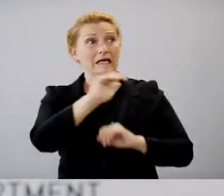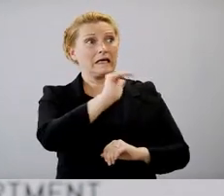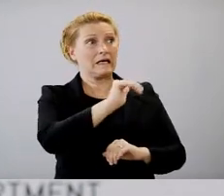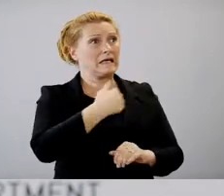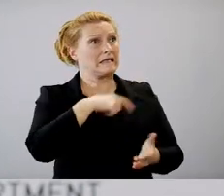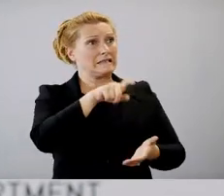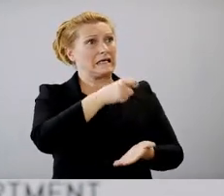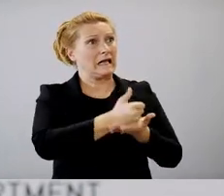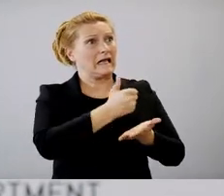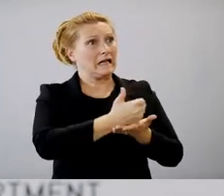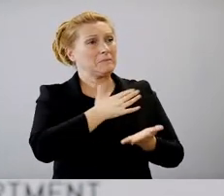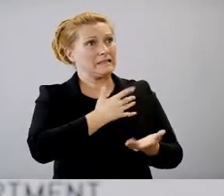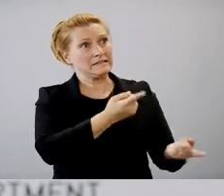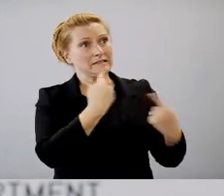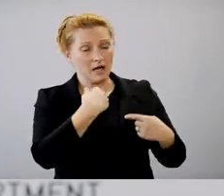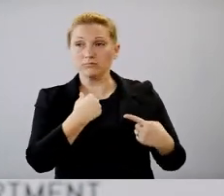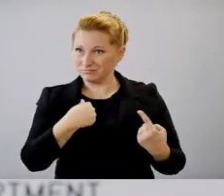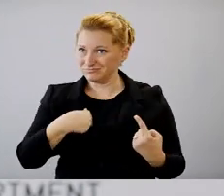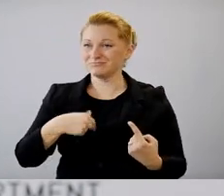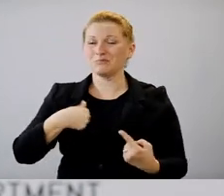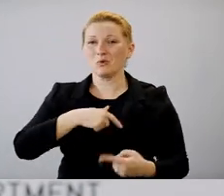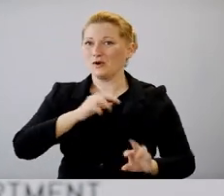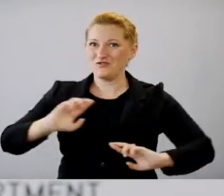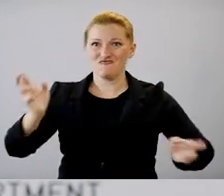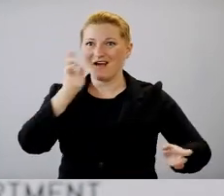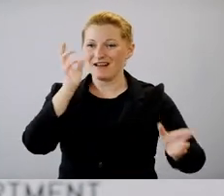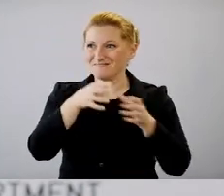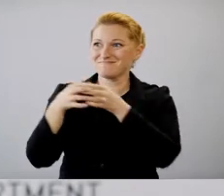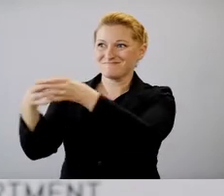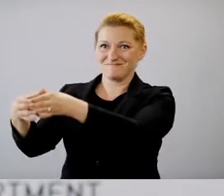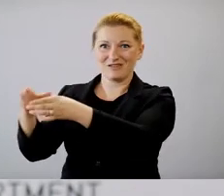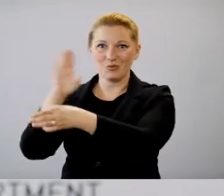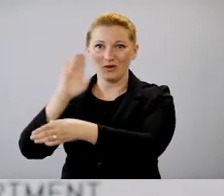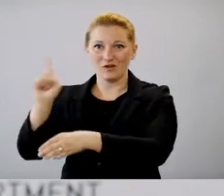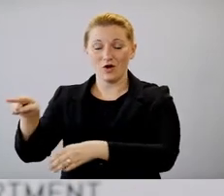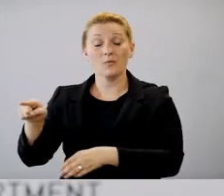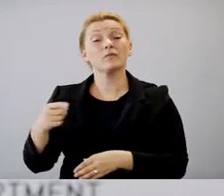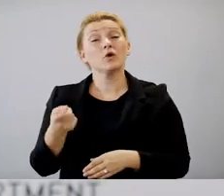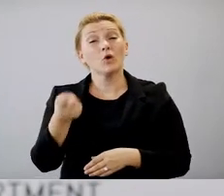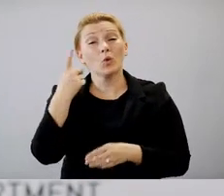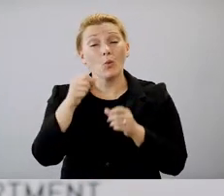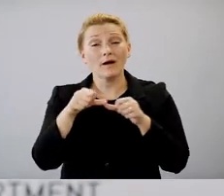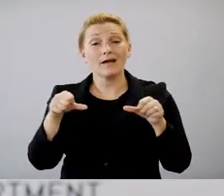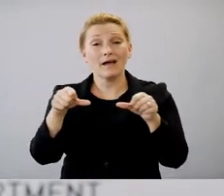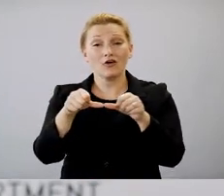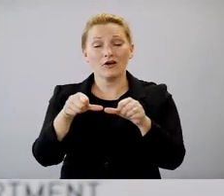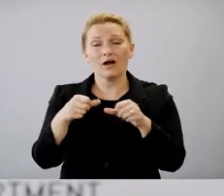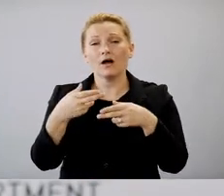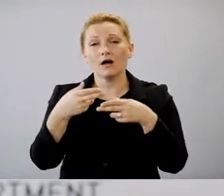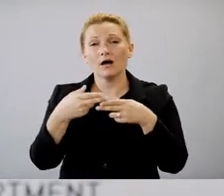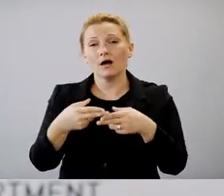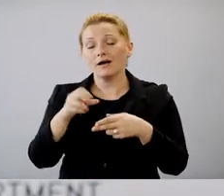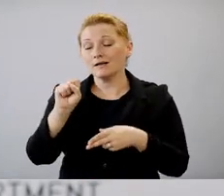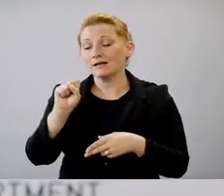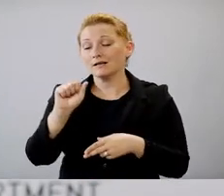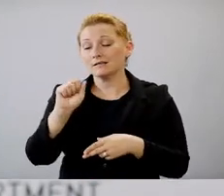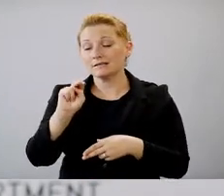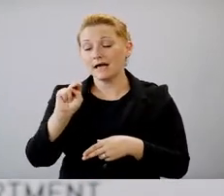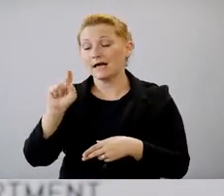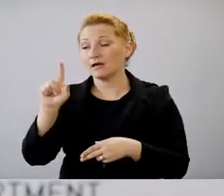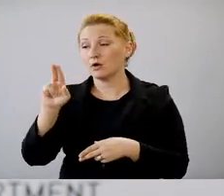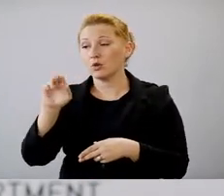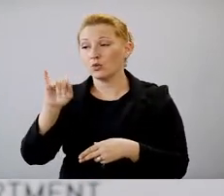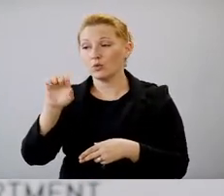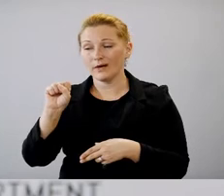areas. In some of the rural areas, like one of them is the San Luis Somerton area. We did do the same intensive,